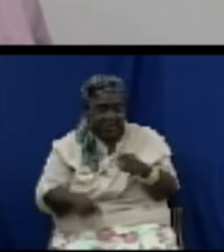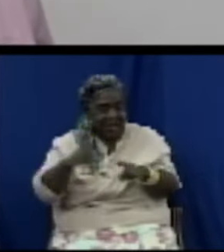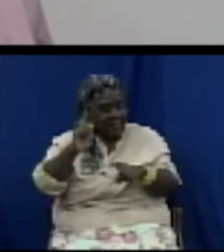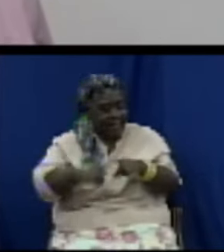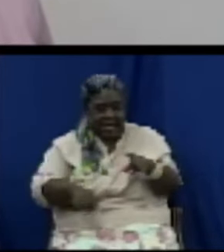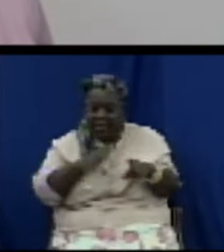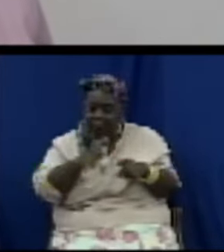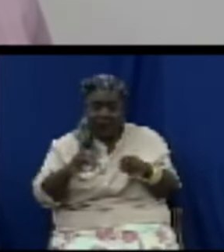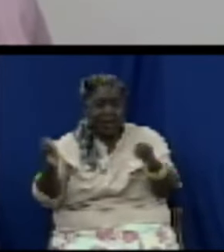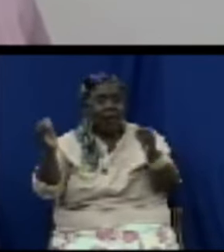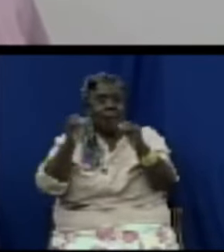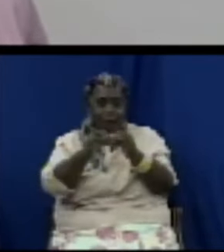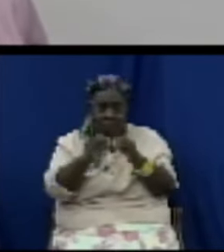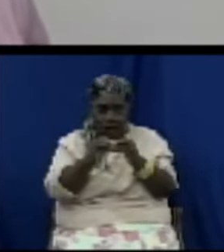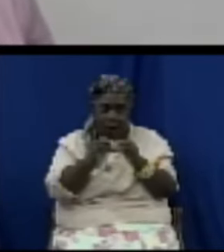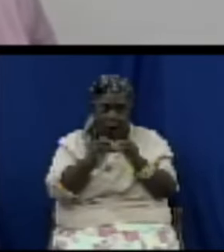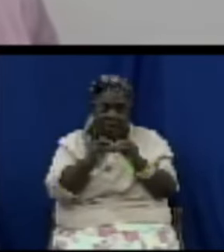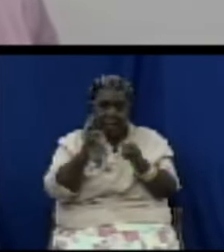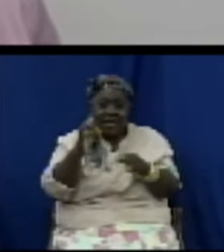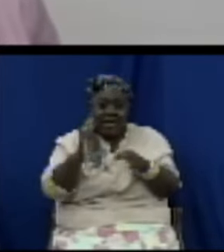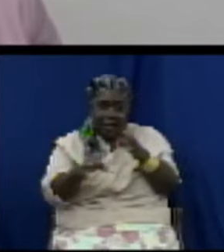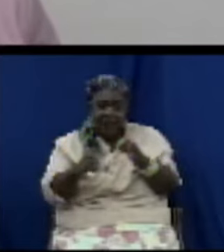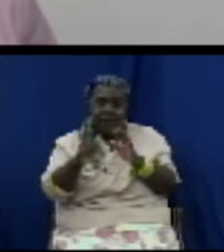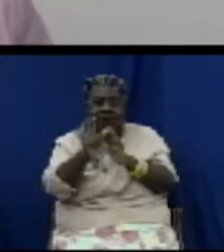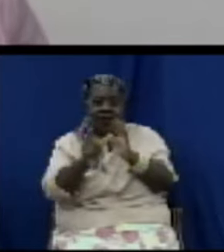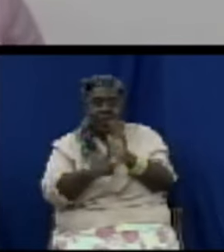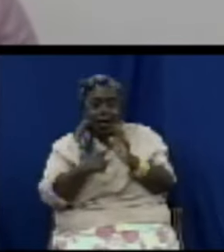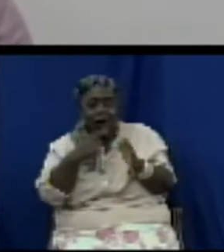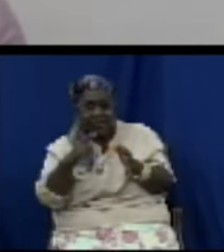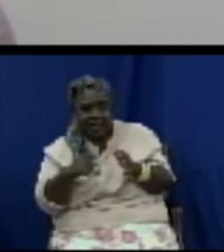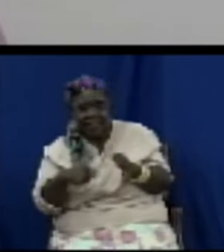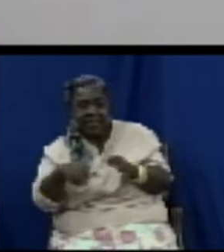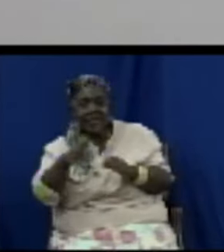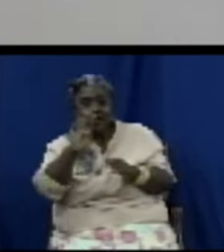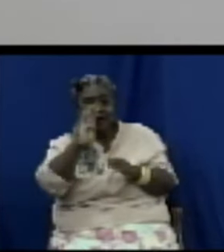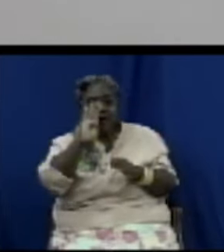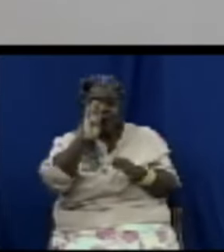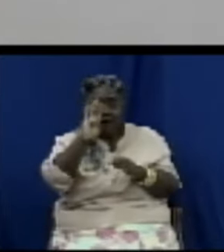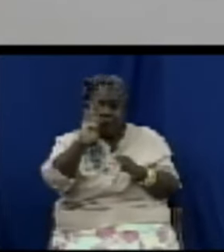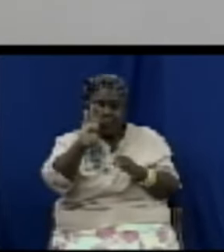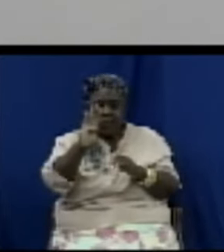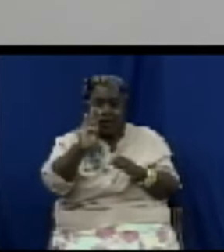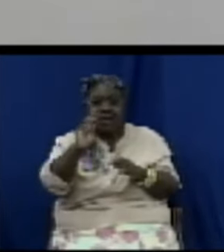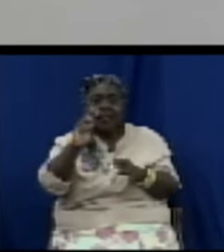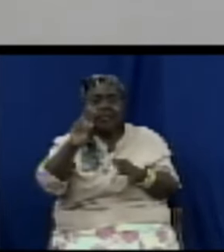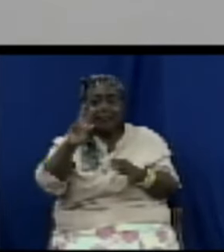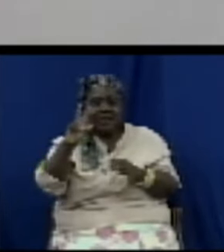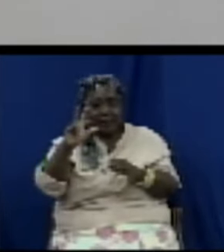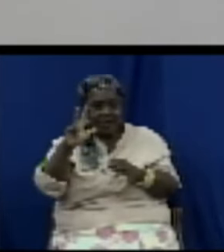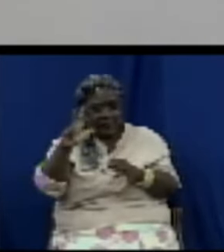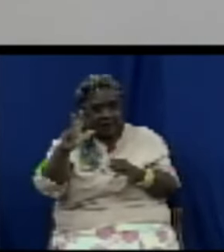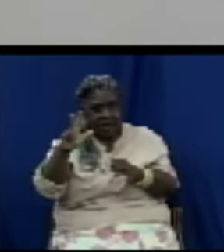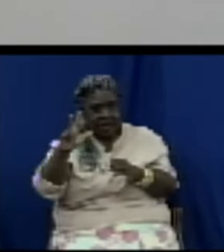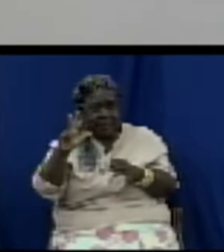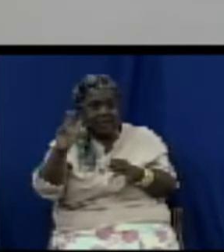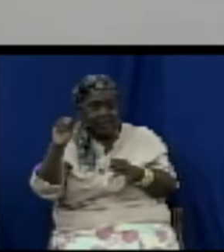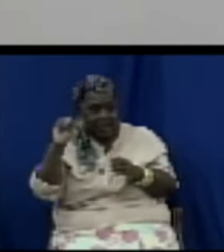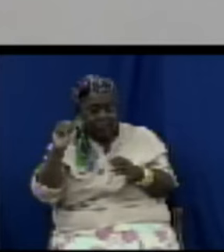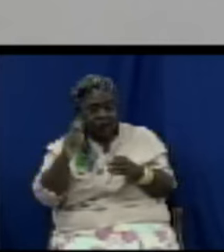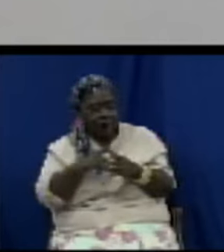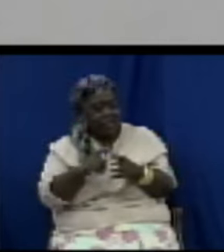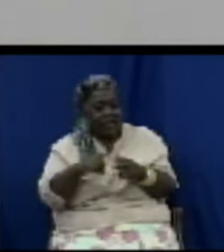is supposed to be selling it for $4.75 consumers must have choice but consumers must be